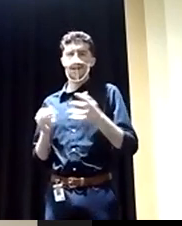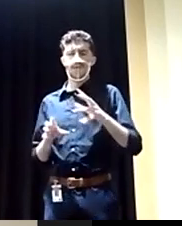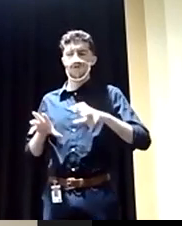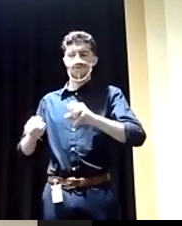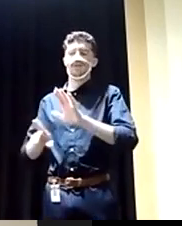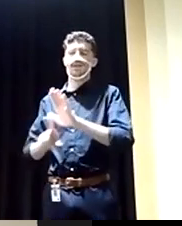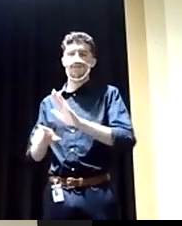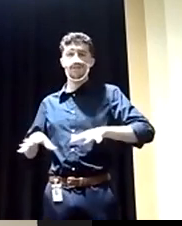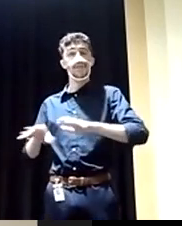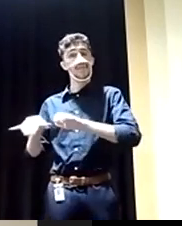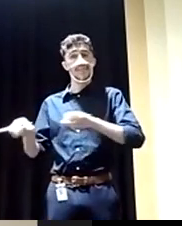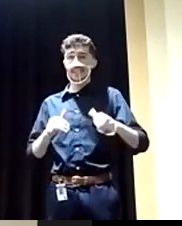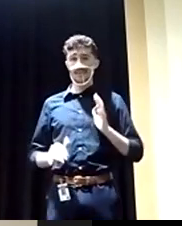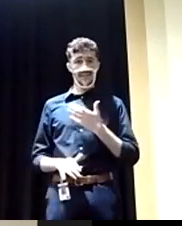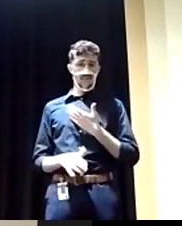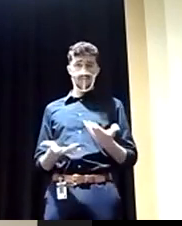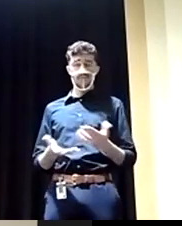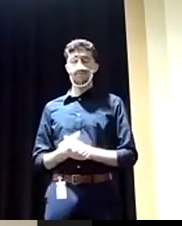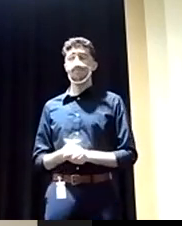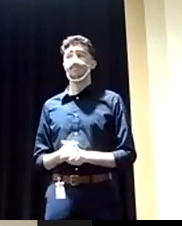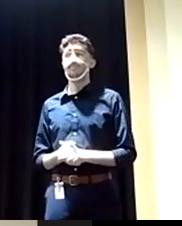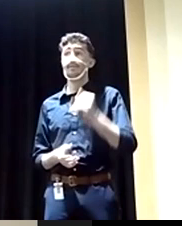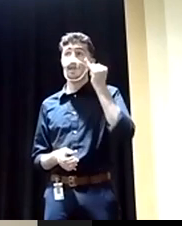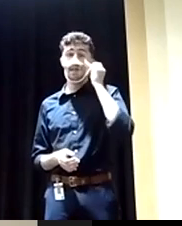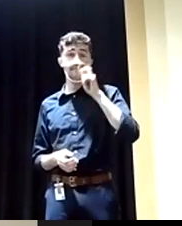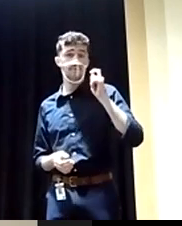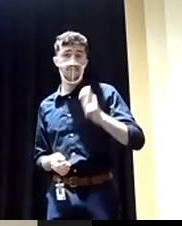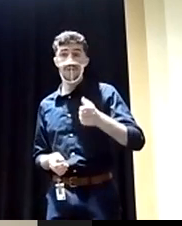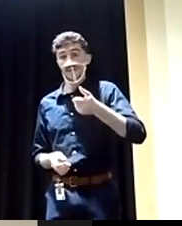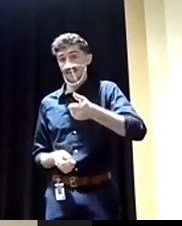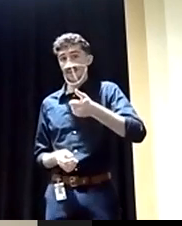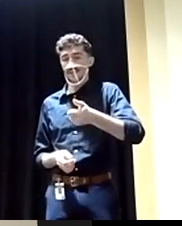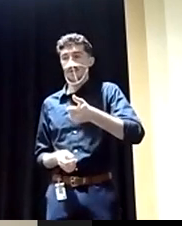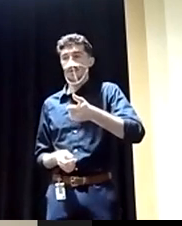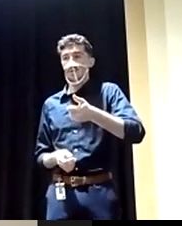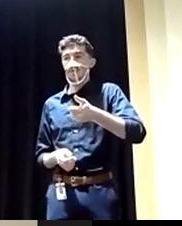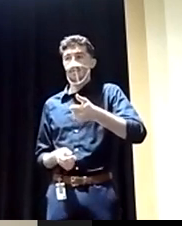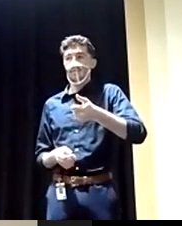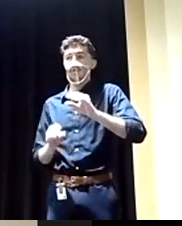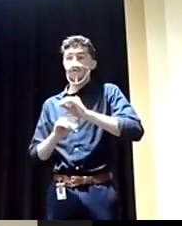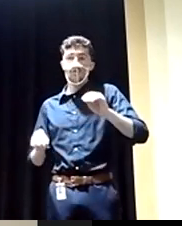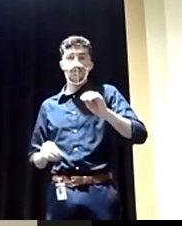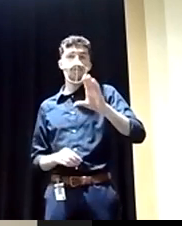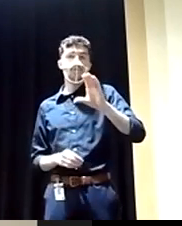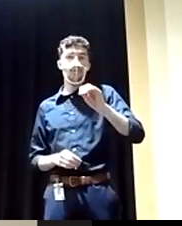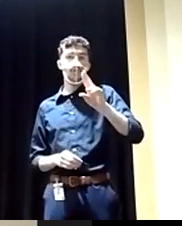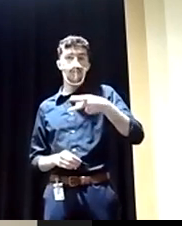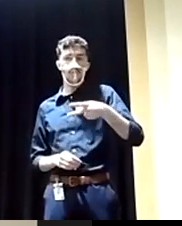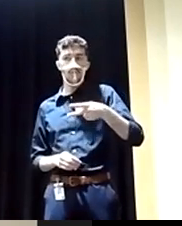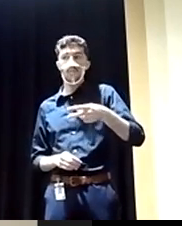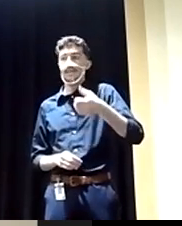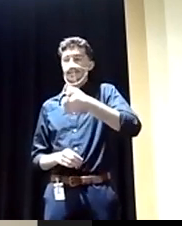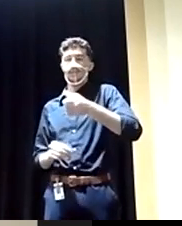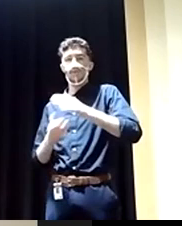like, we don't want anybody encroaching on ours. If Ukraine by itself, without a coup by our country, could have stepped